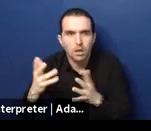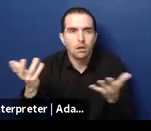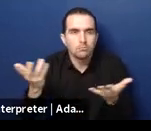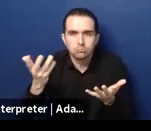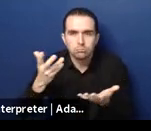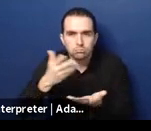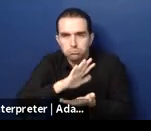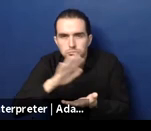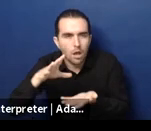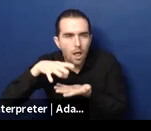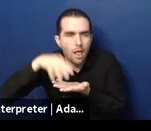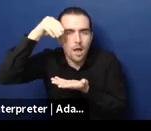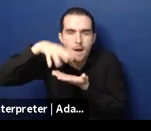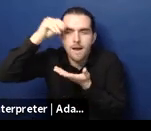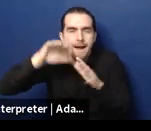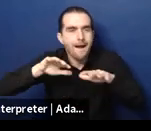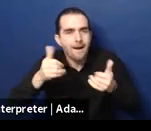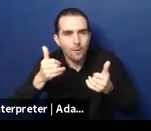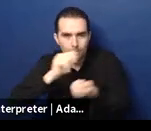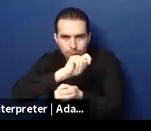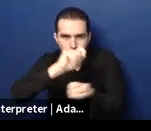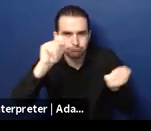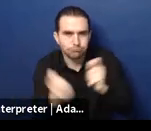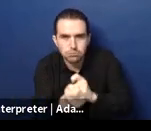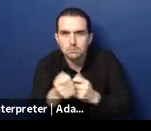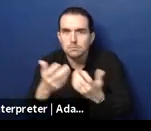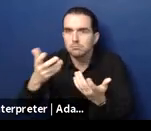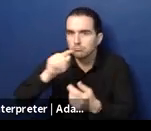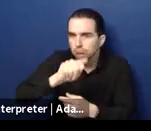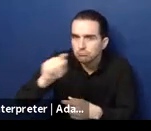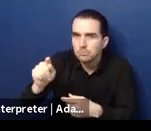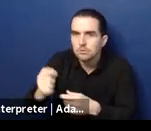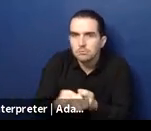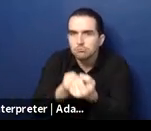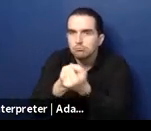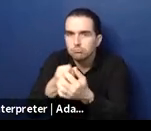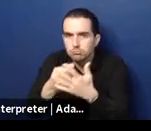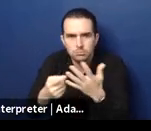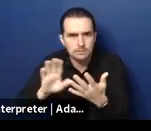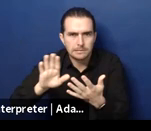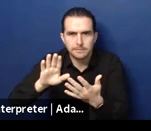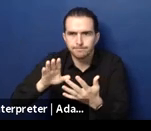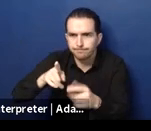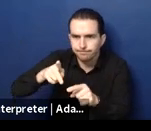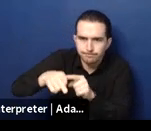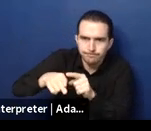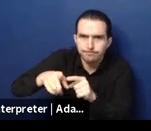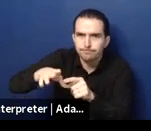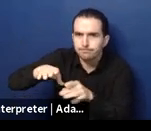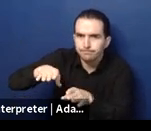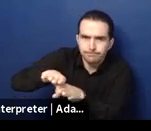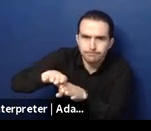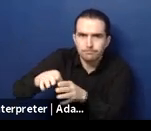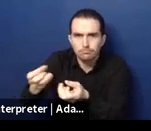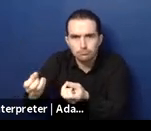services? What does that look like? Certainly, we've seen a lot of emphasis on daycare centers.